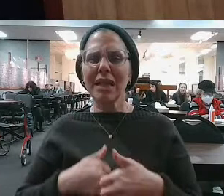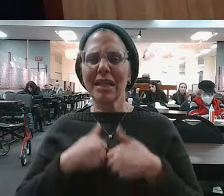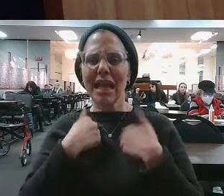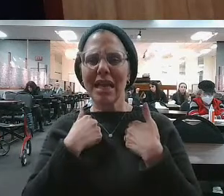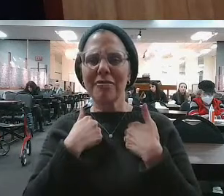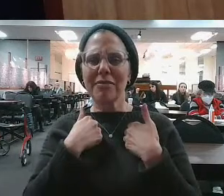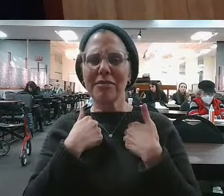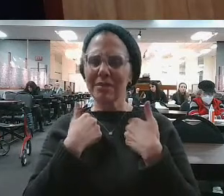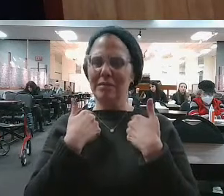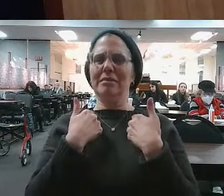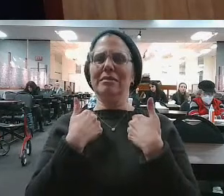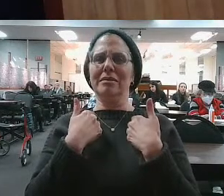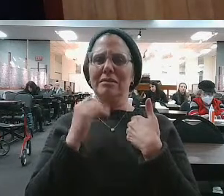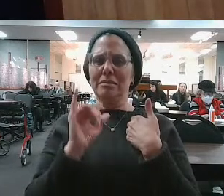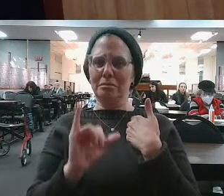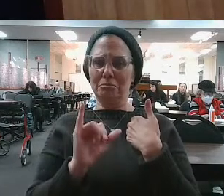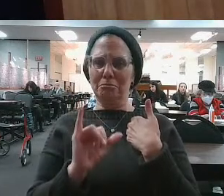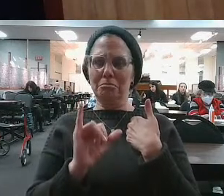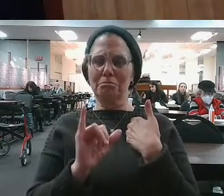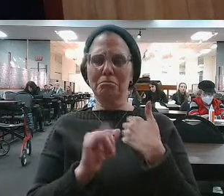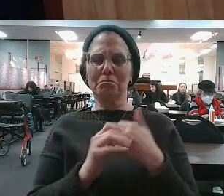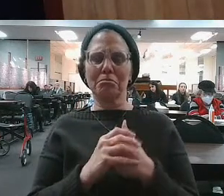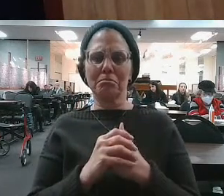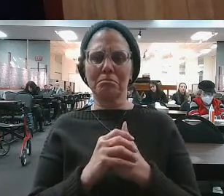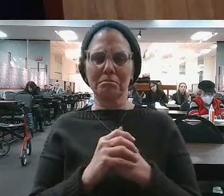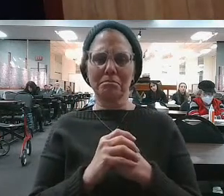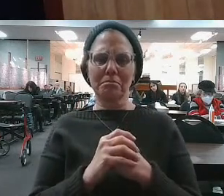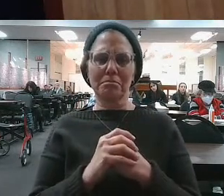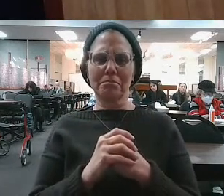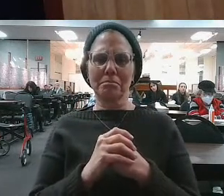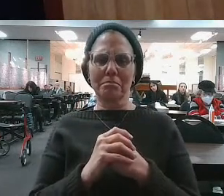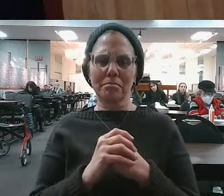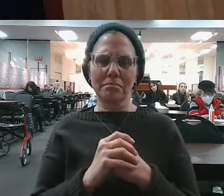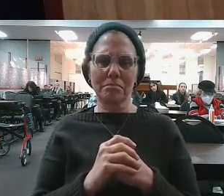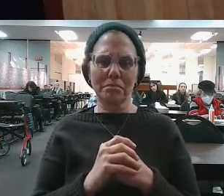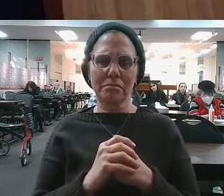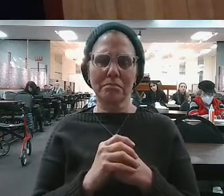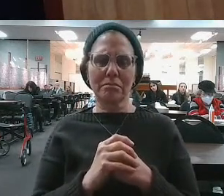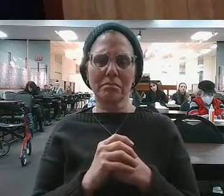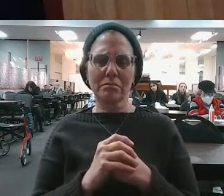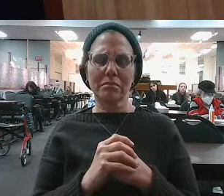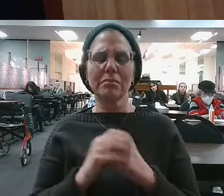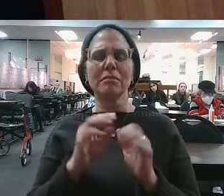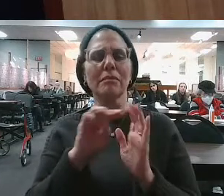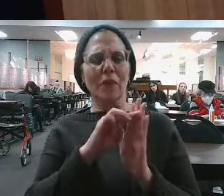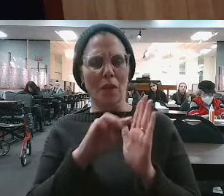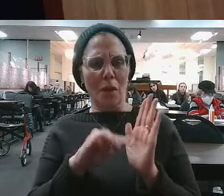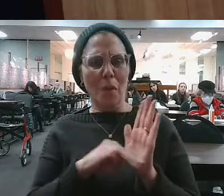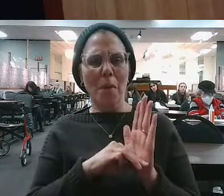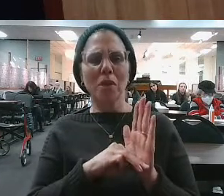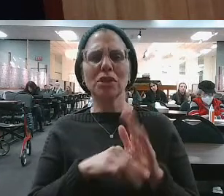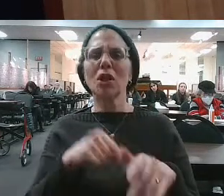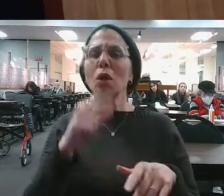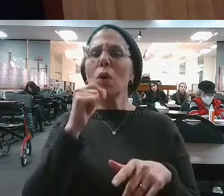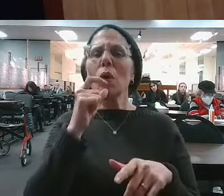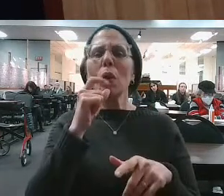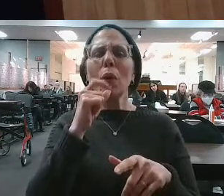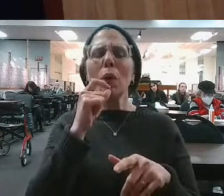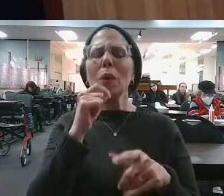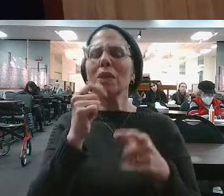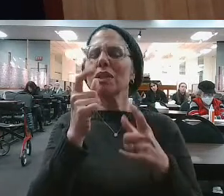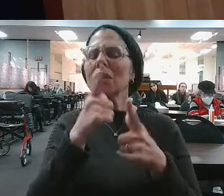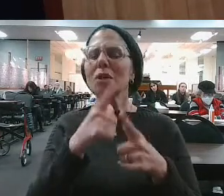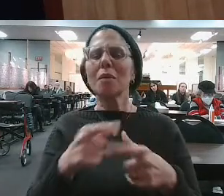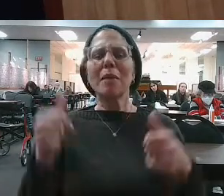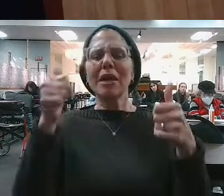hand side paragraph. Three, six, eight lines are from the bottom of the paragraph. Look, Moshe Rabbeinu. Who is greater than